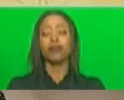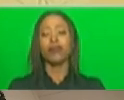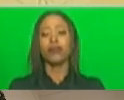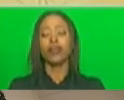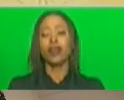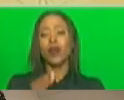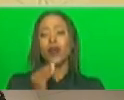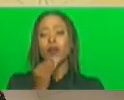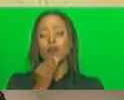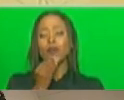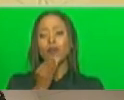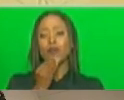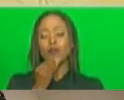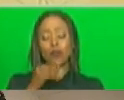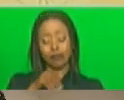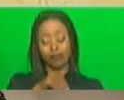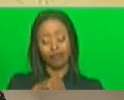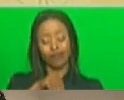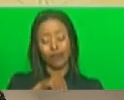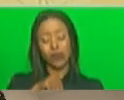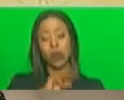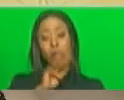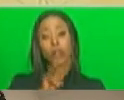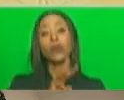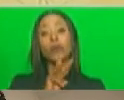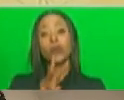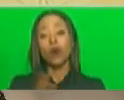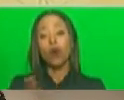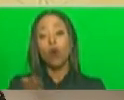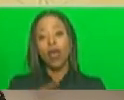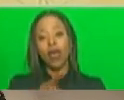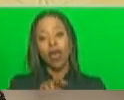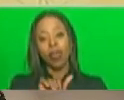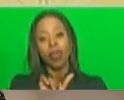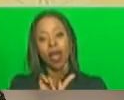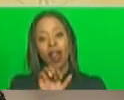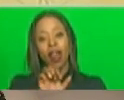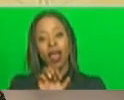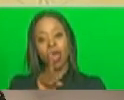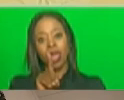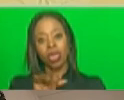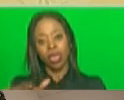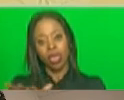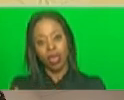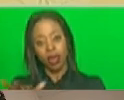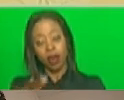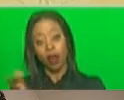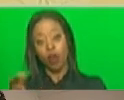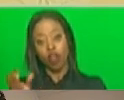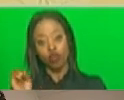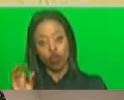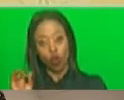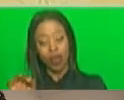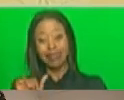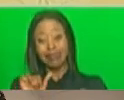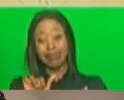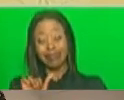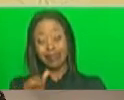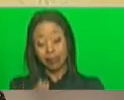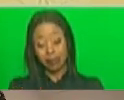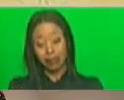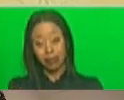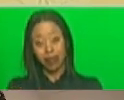foodborne incident in Naledi in Soweto in which six children died